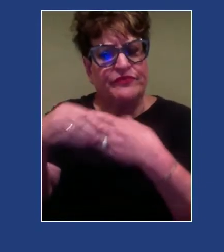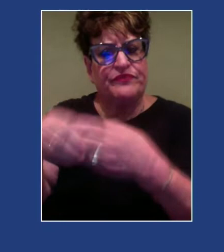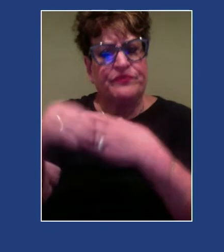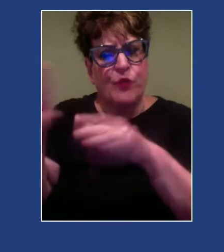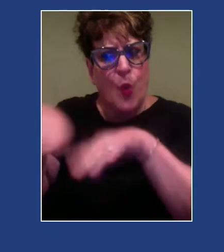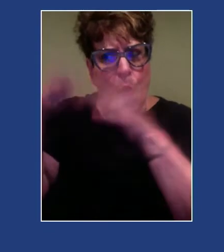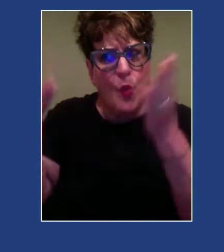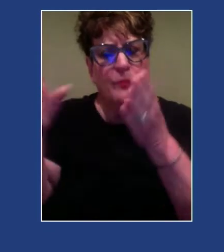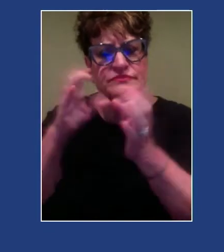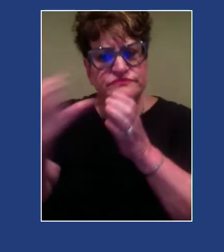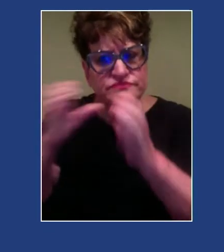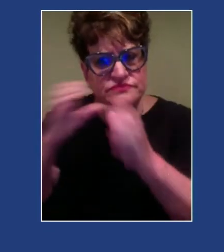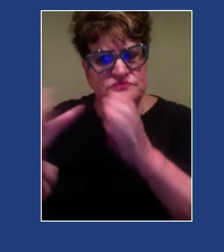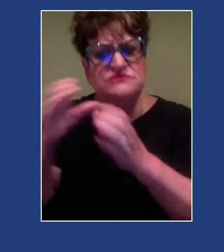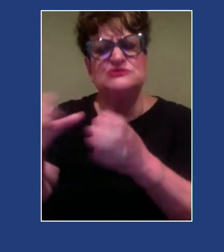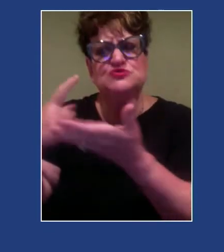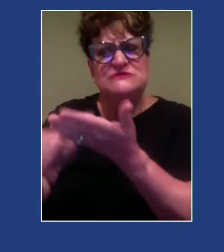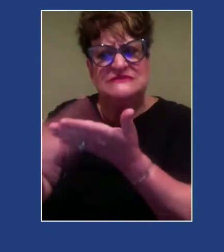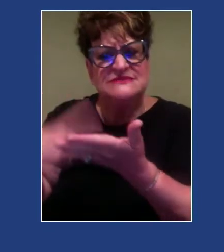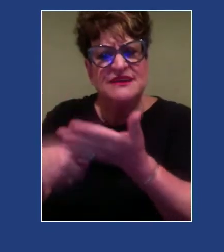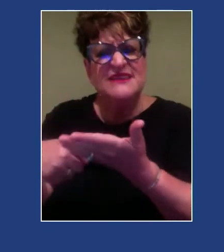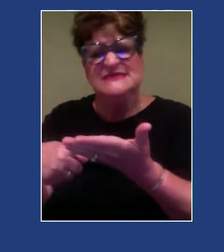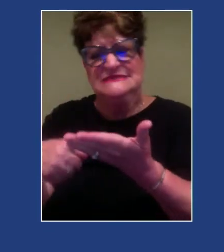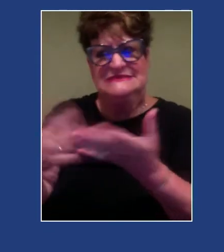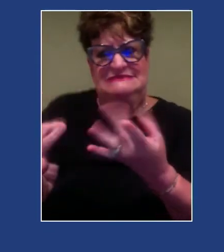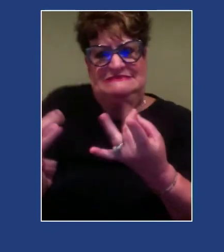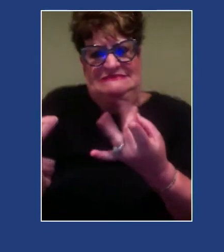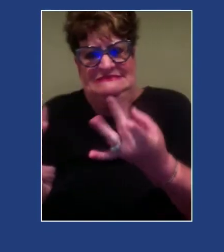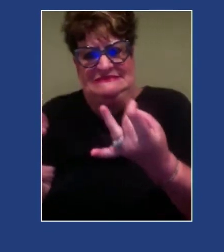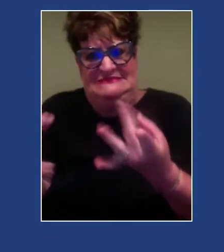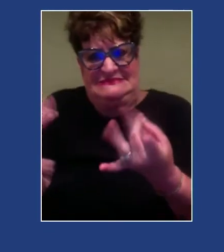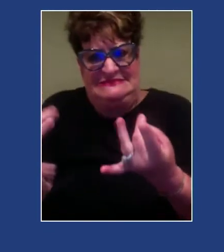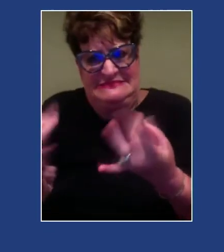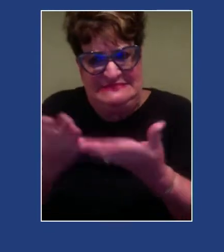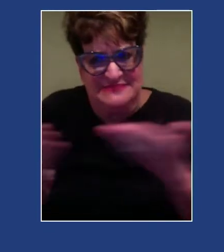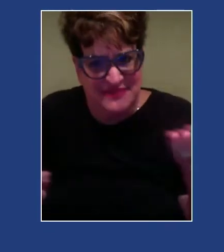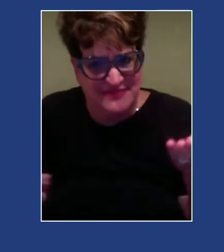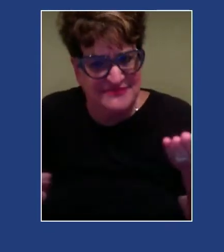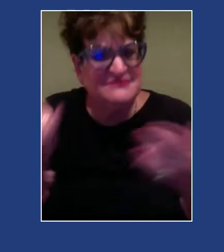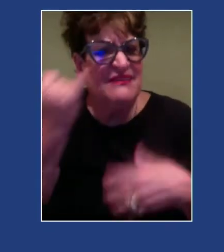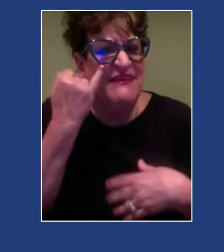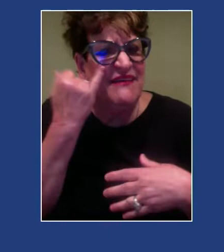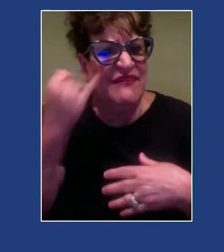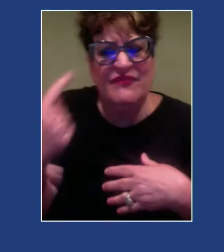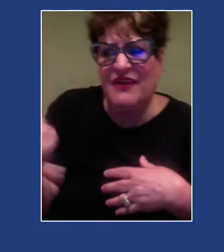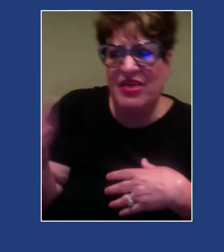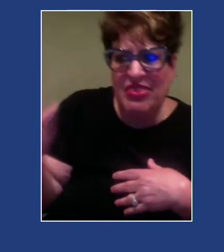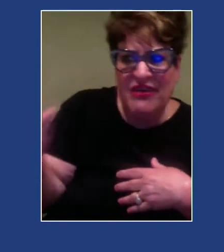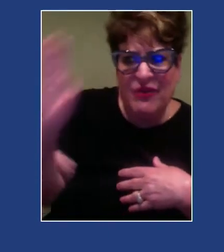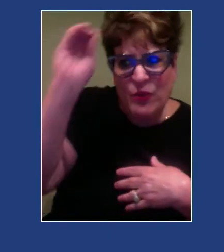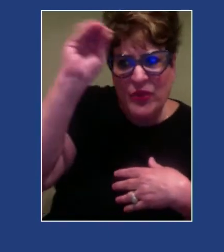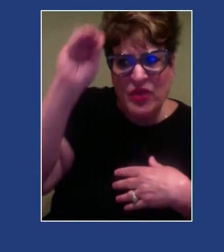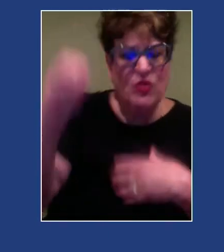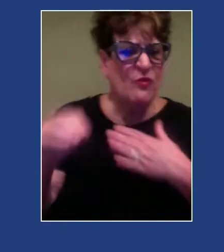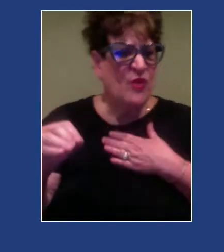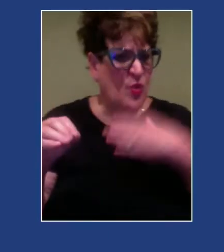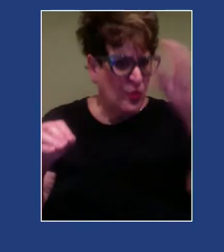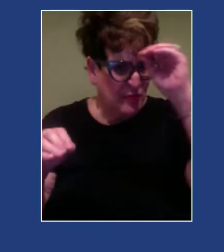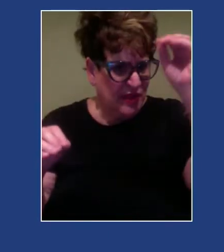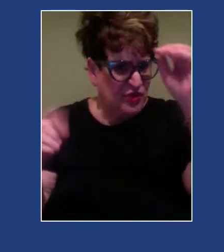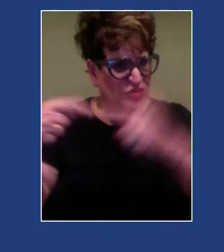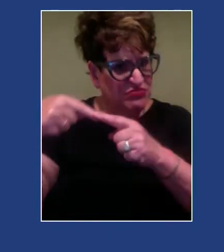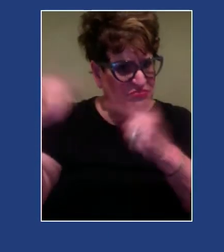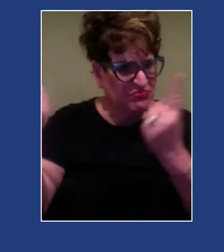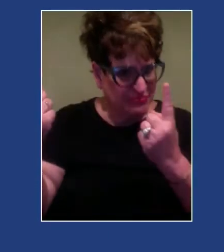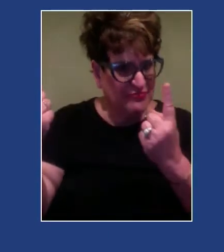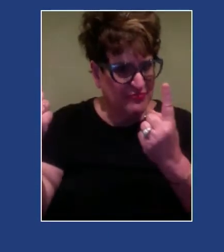really uncomfortable things, especially when we might have a difference in opinion. And I'm also talking about